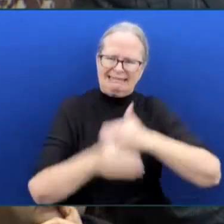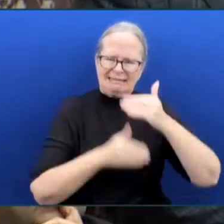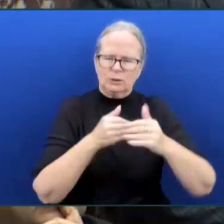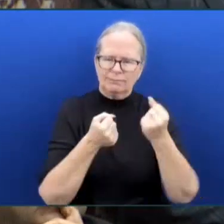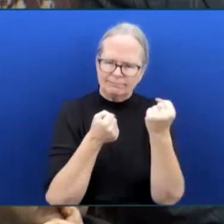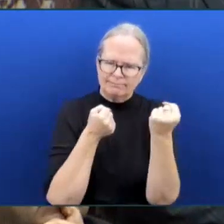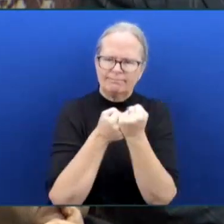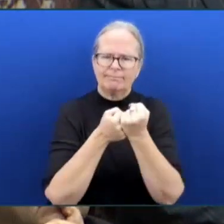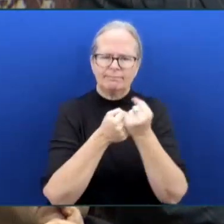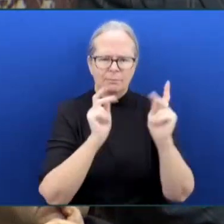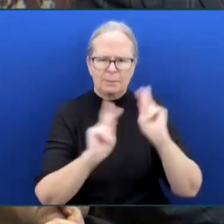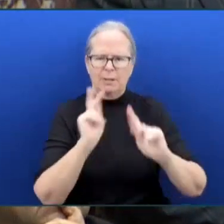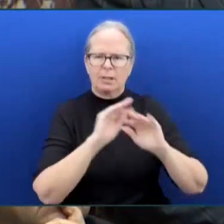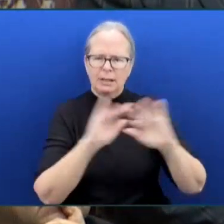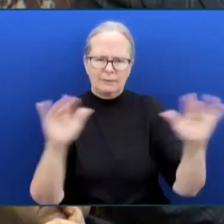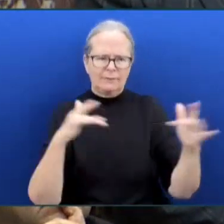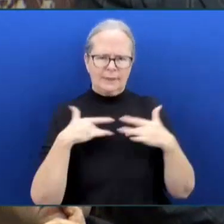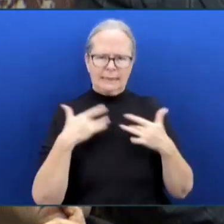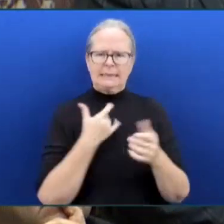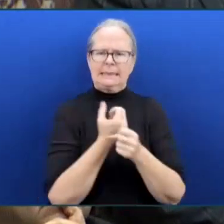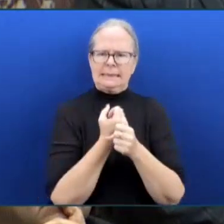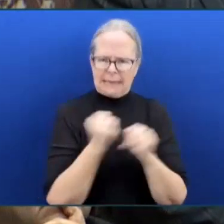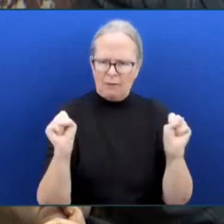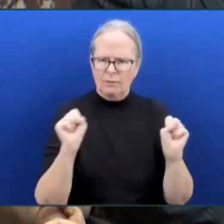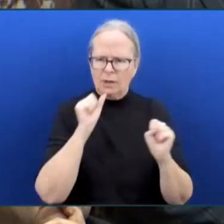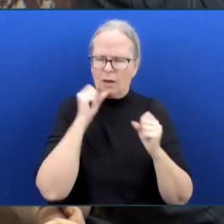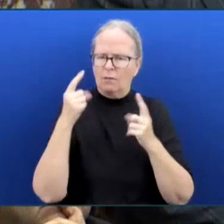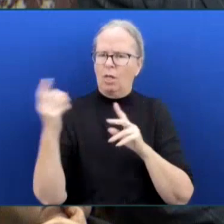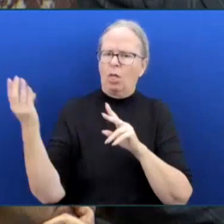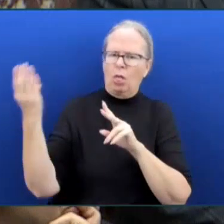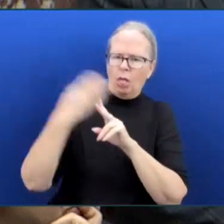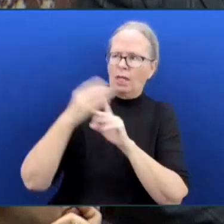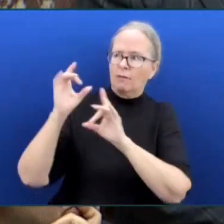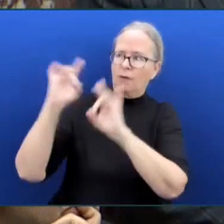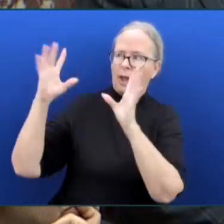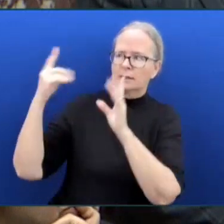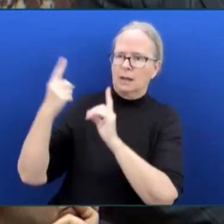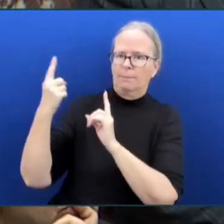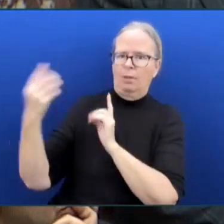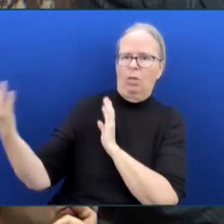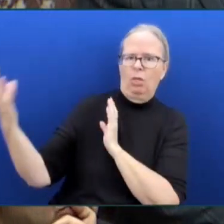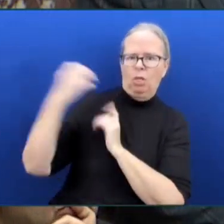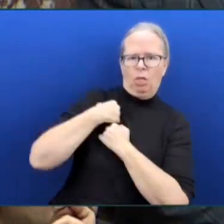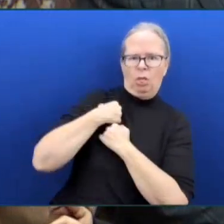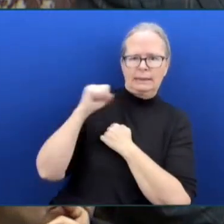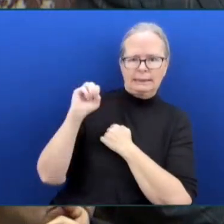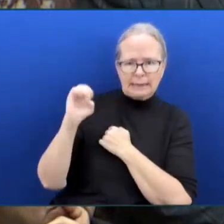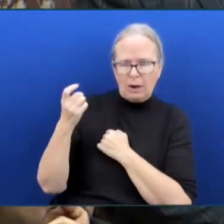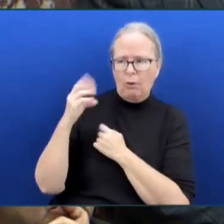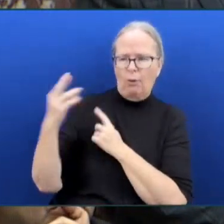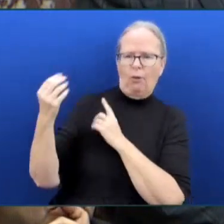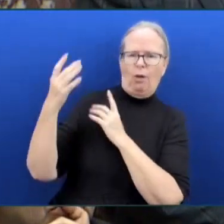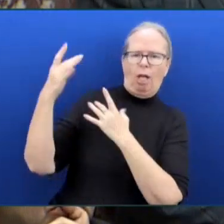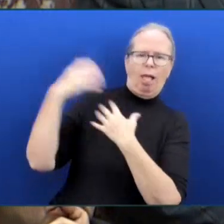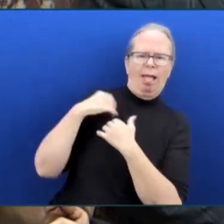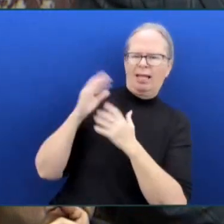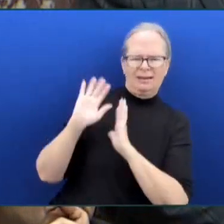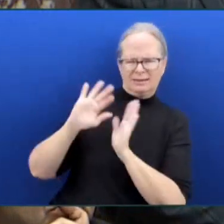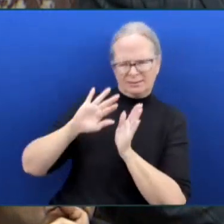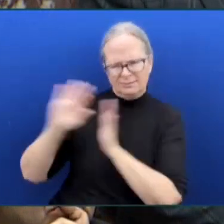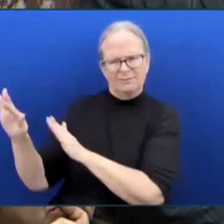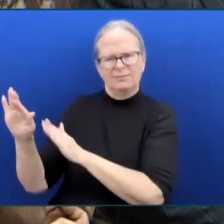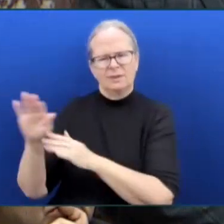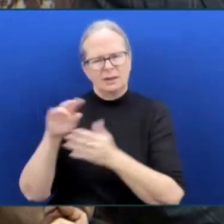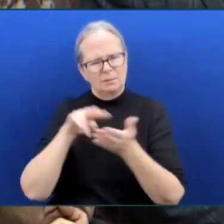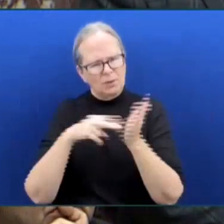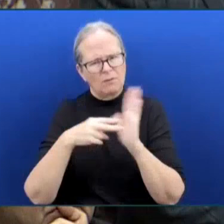Columbia. This legislation required all BC post-secondary institutions to develop and adopt a